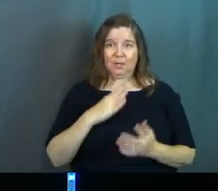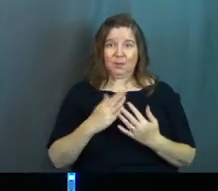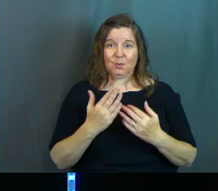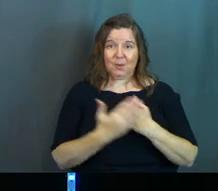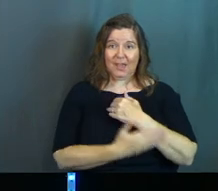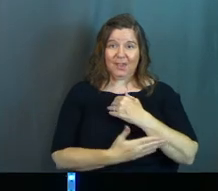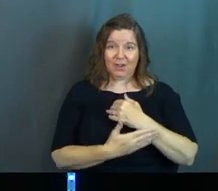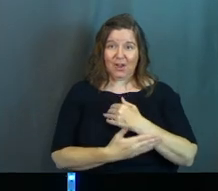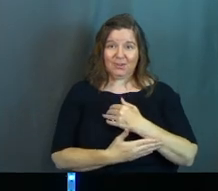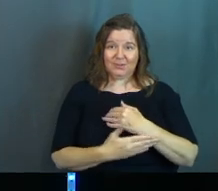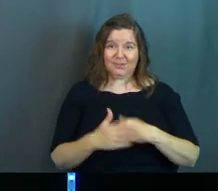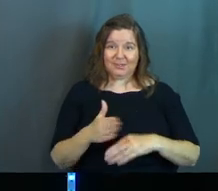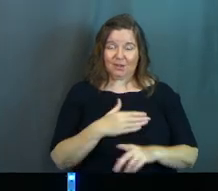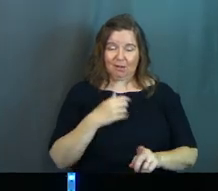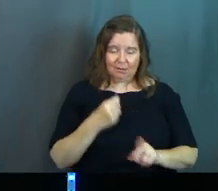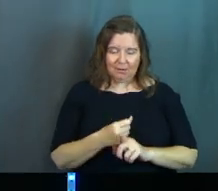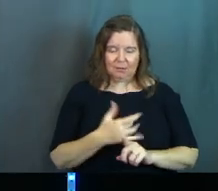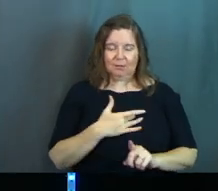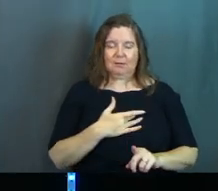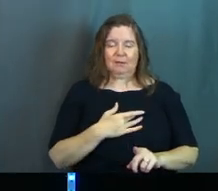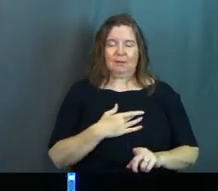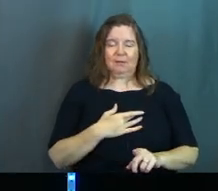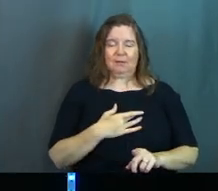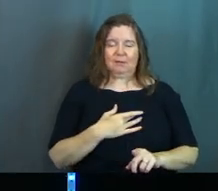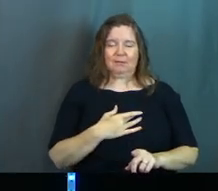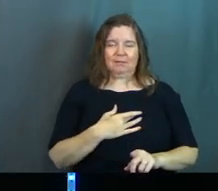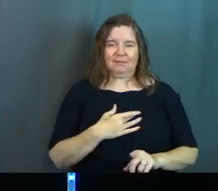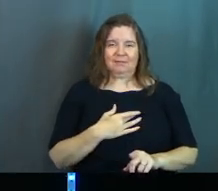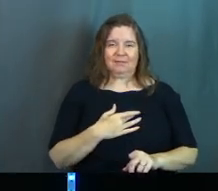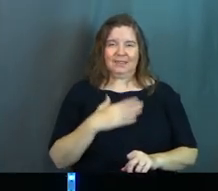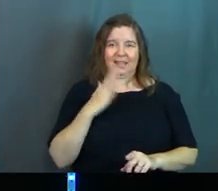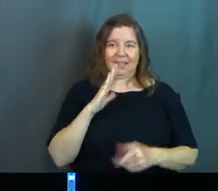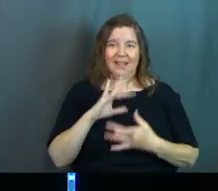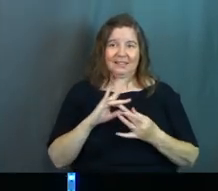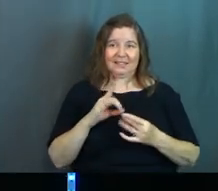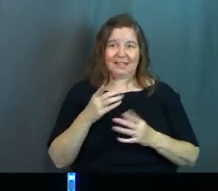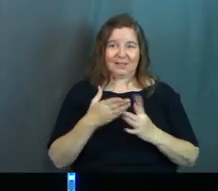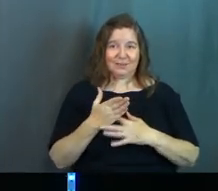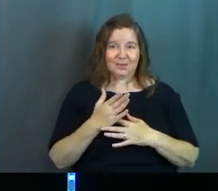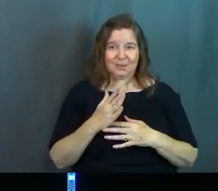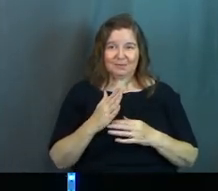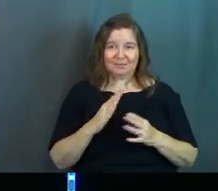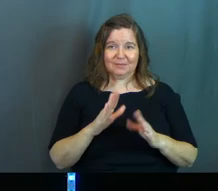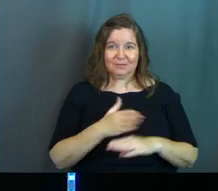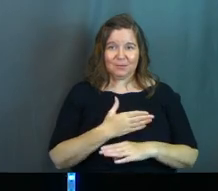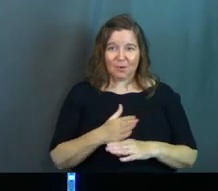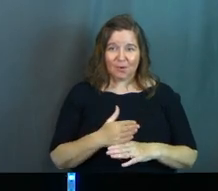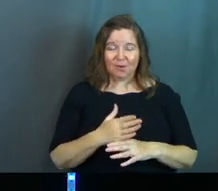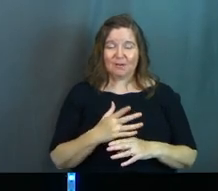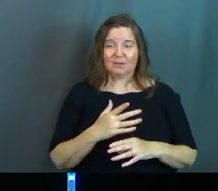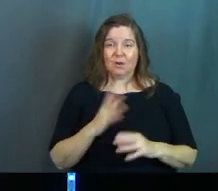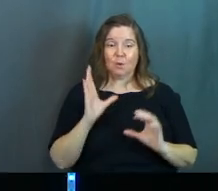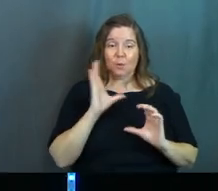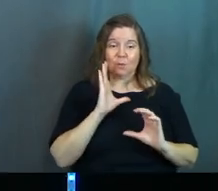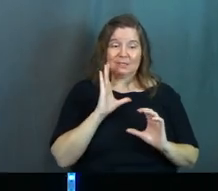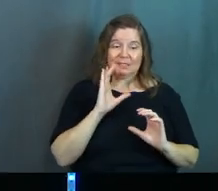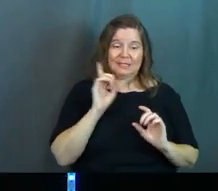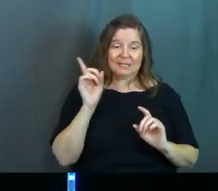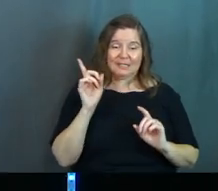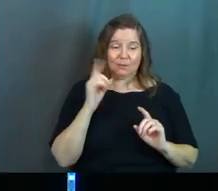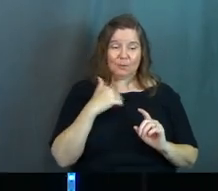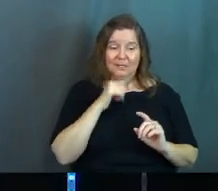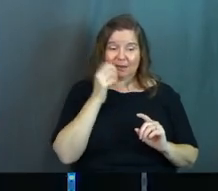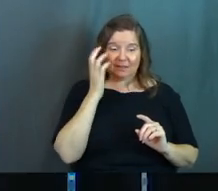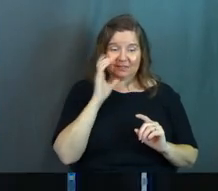country song. Do you realize how good He is today? He seeks us when we're not seeking Him. Do you realize how good He is today?